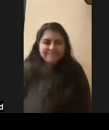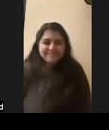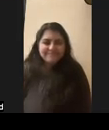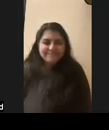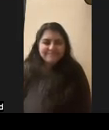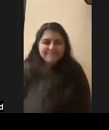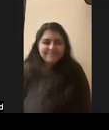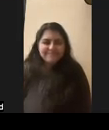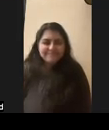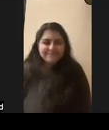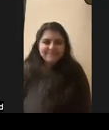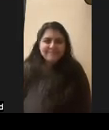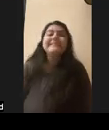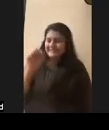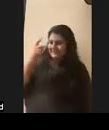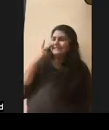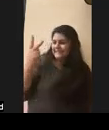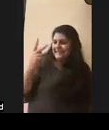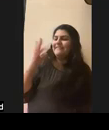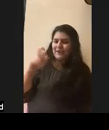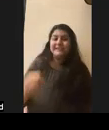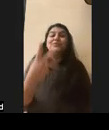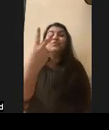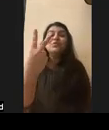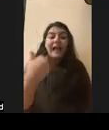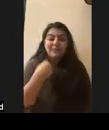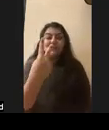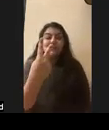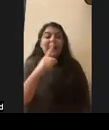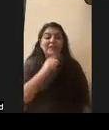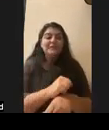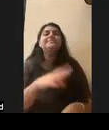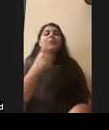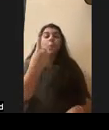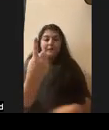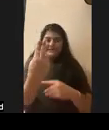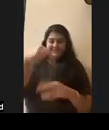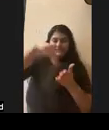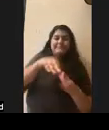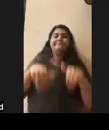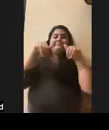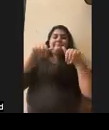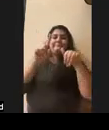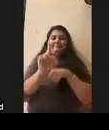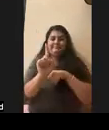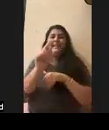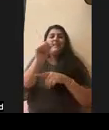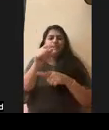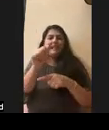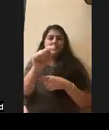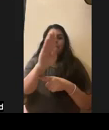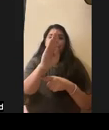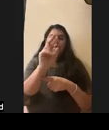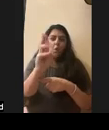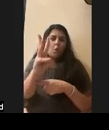Maybe. I see a parrot. Okay. Yeah. Two ferrets, actually. So we have, uh, one standing up and one at the burrow. So we weren't there at